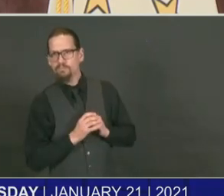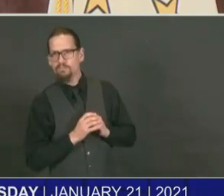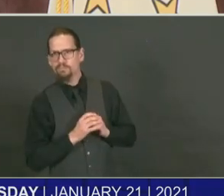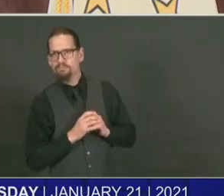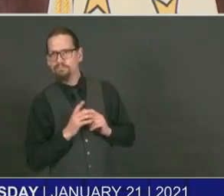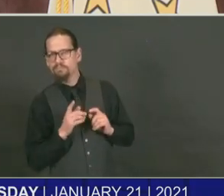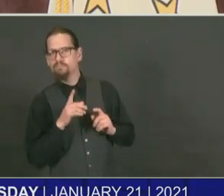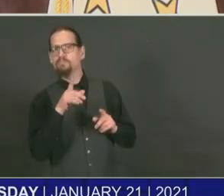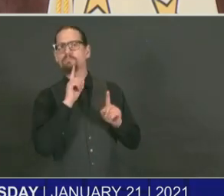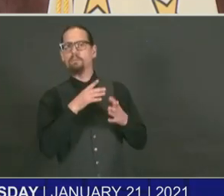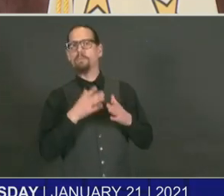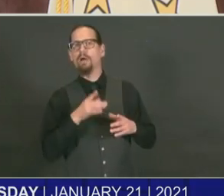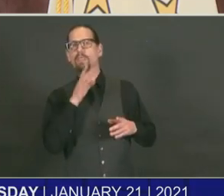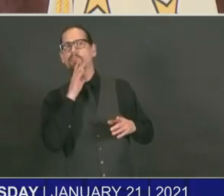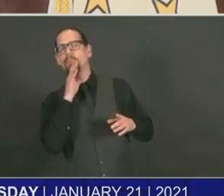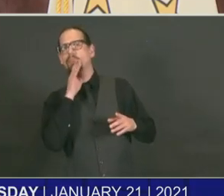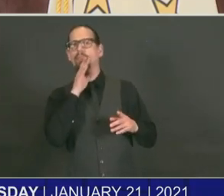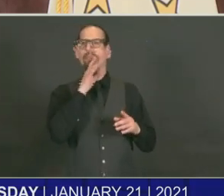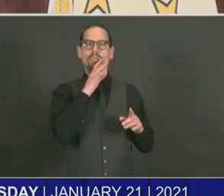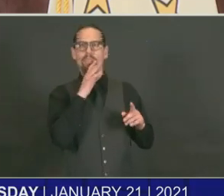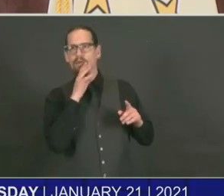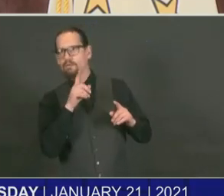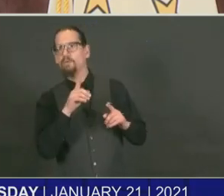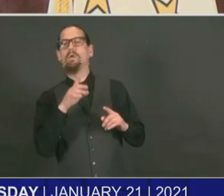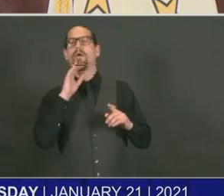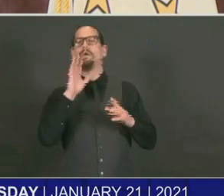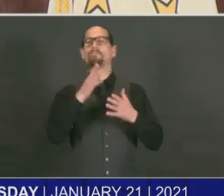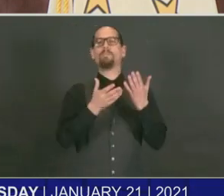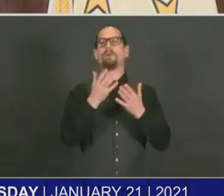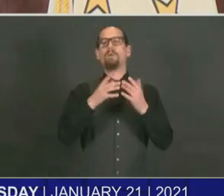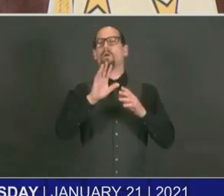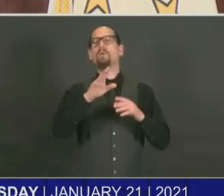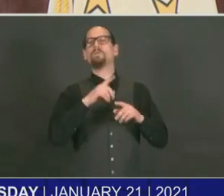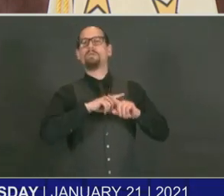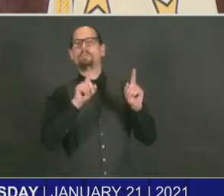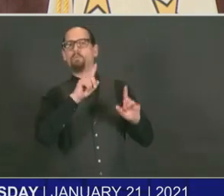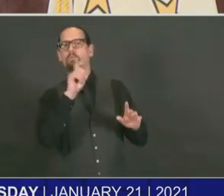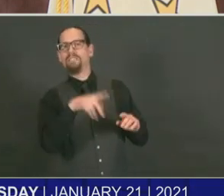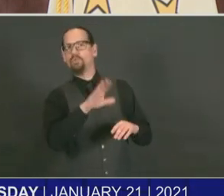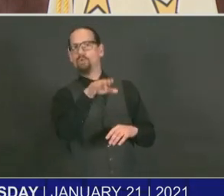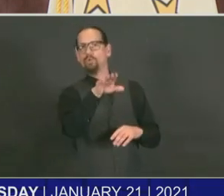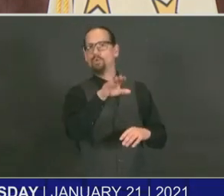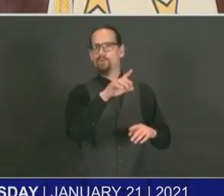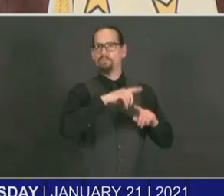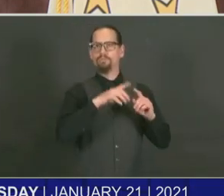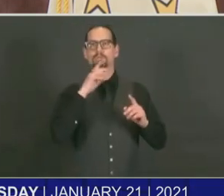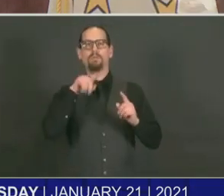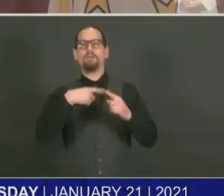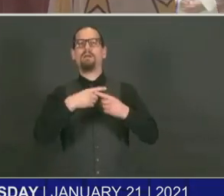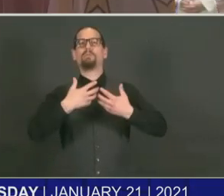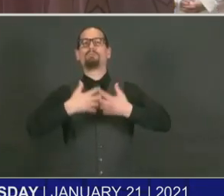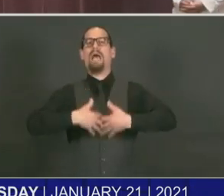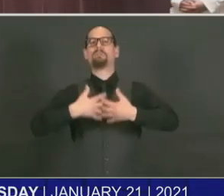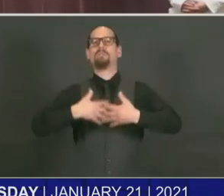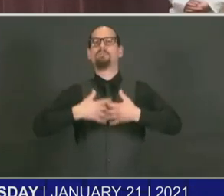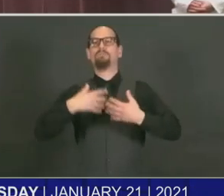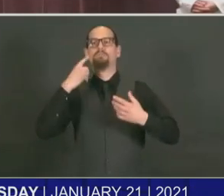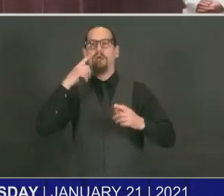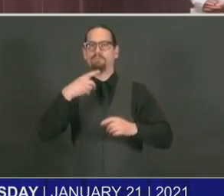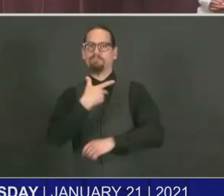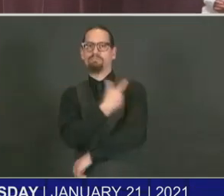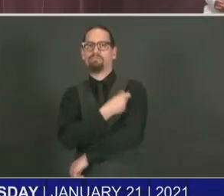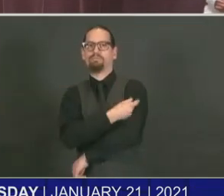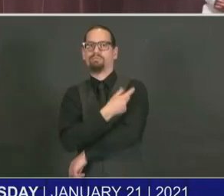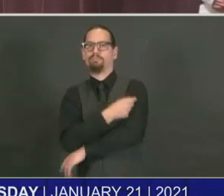own with the vaccine manufacturers to try to obtain vaccine. The Biden administration